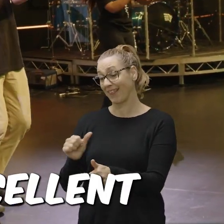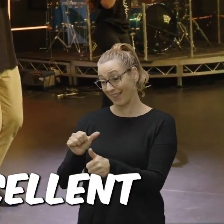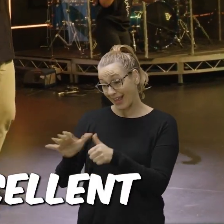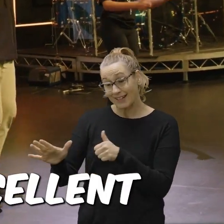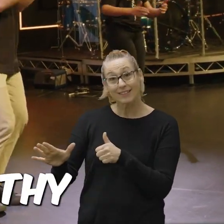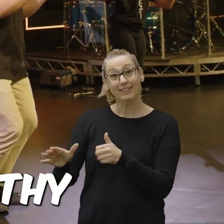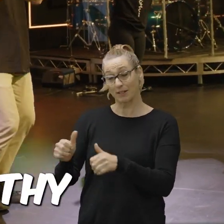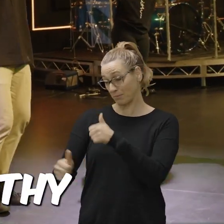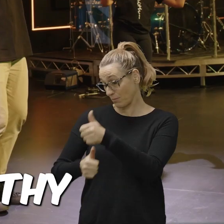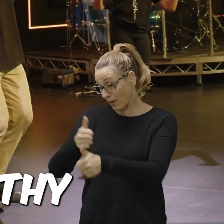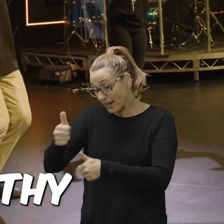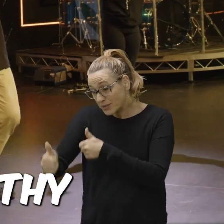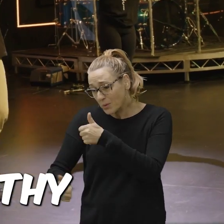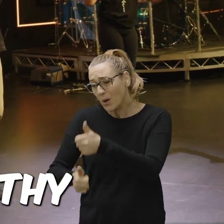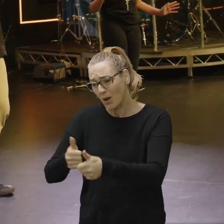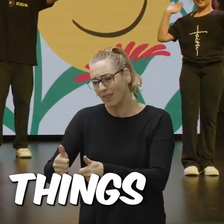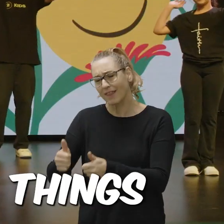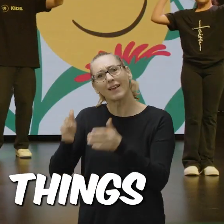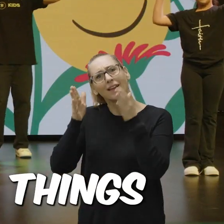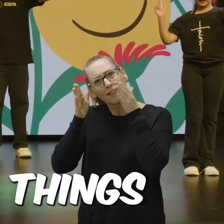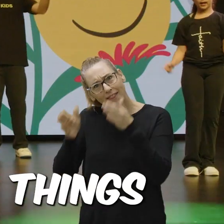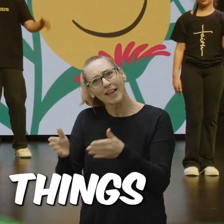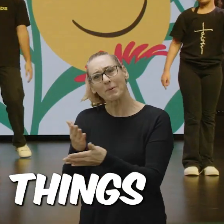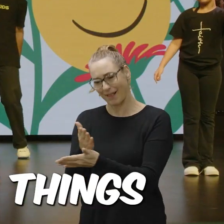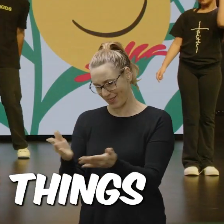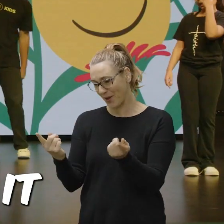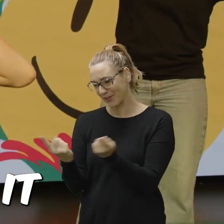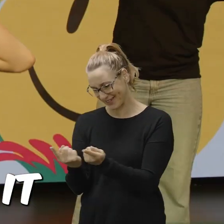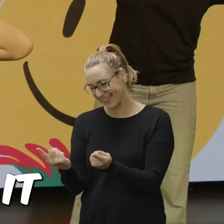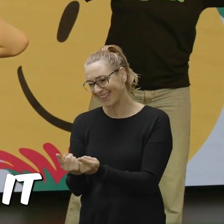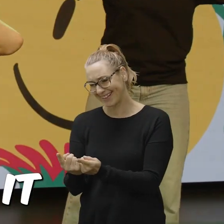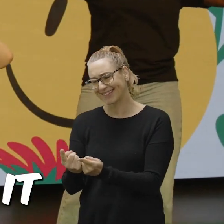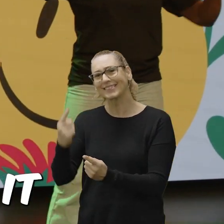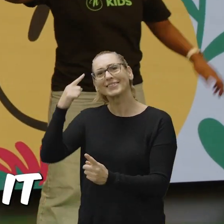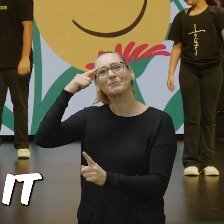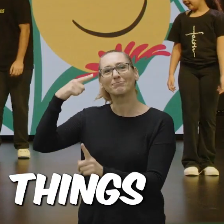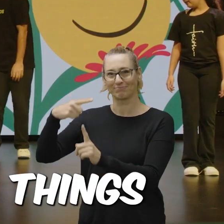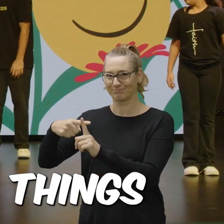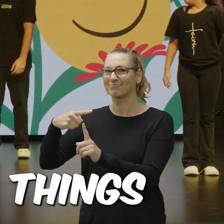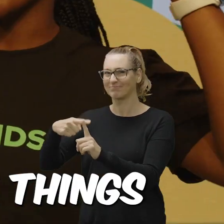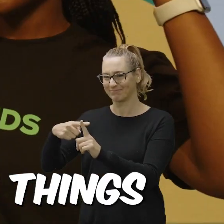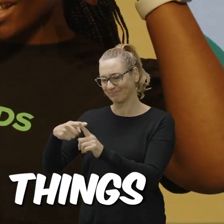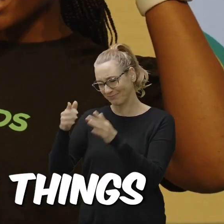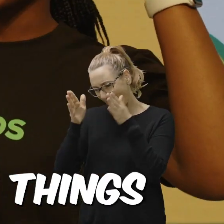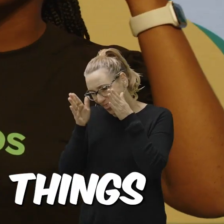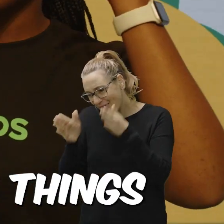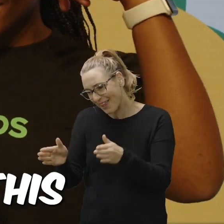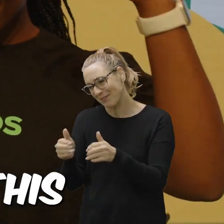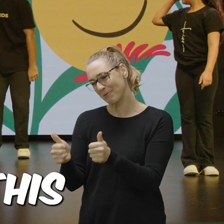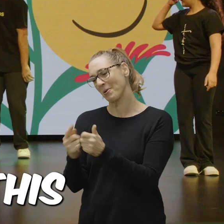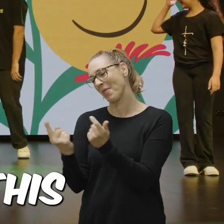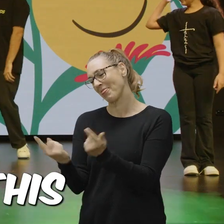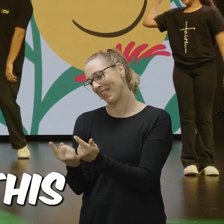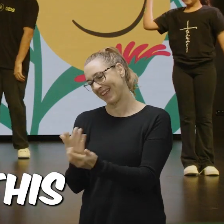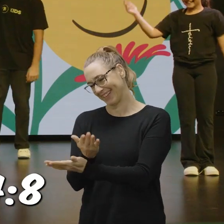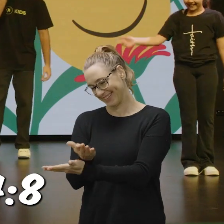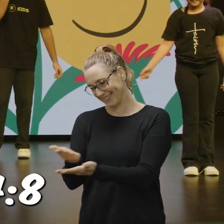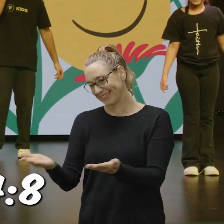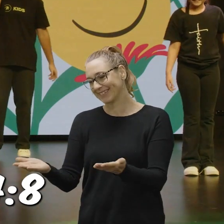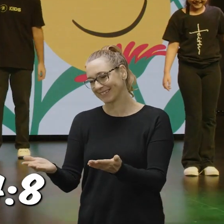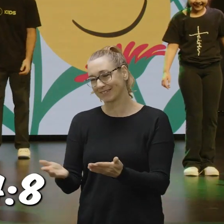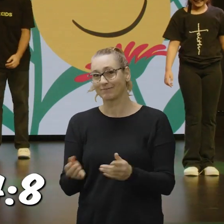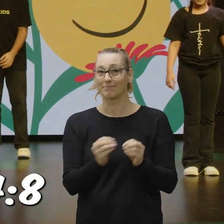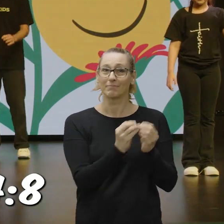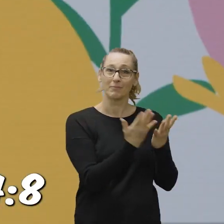anything is excellent or praiseworthy, think about such things. Think about it. Think about such things. Think about this.